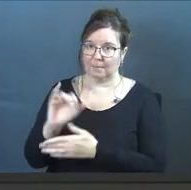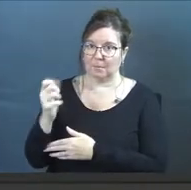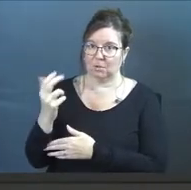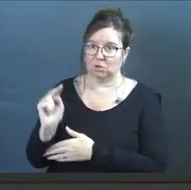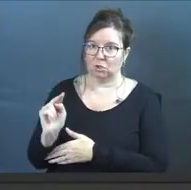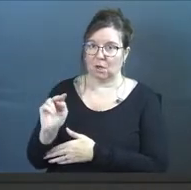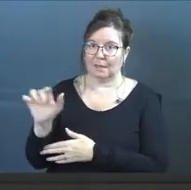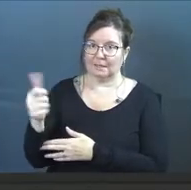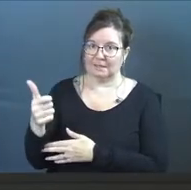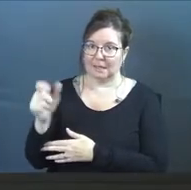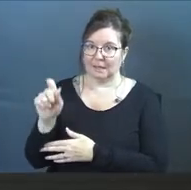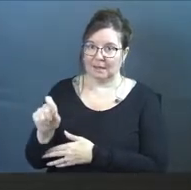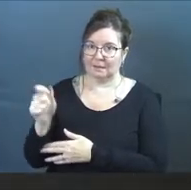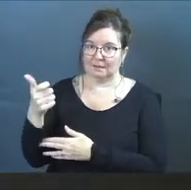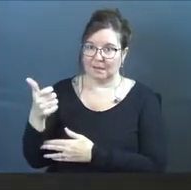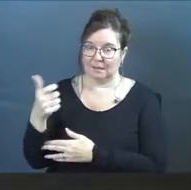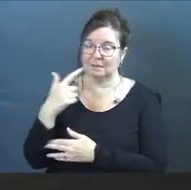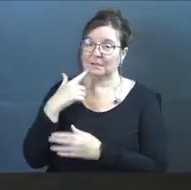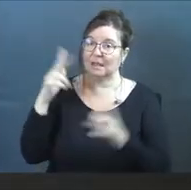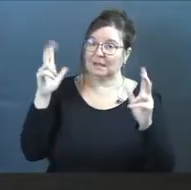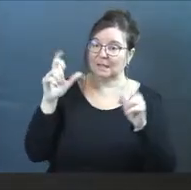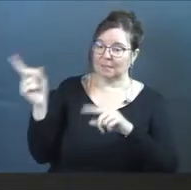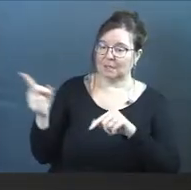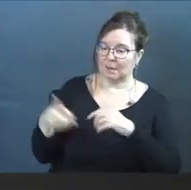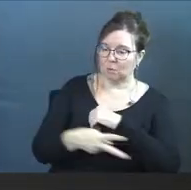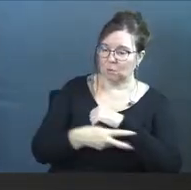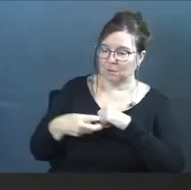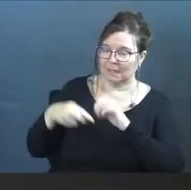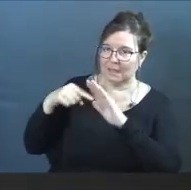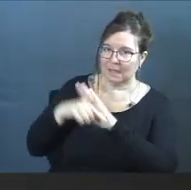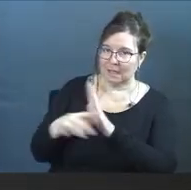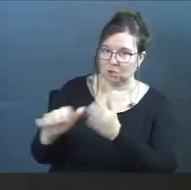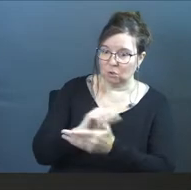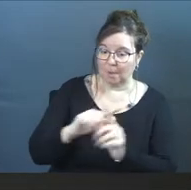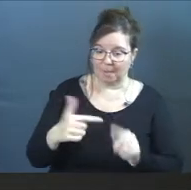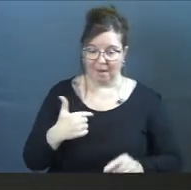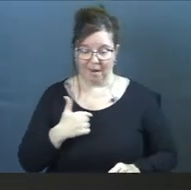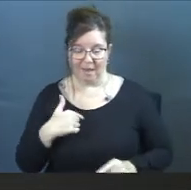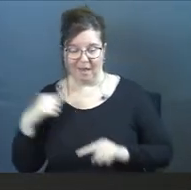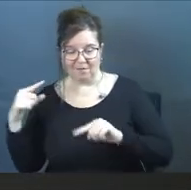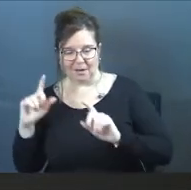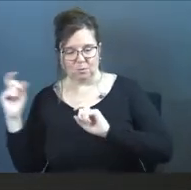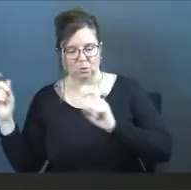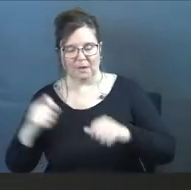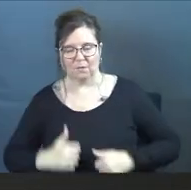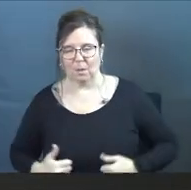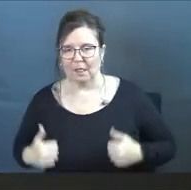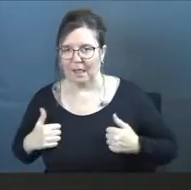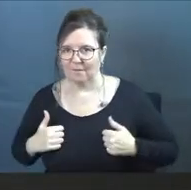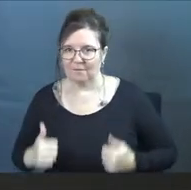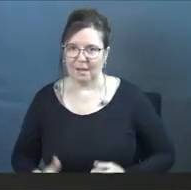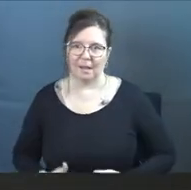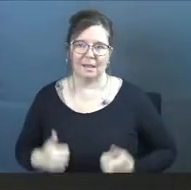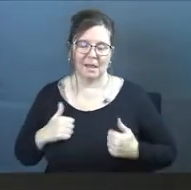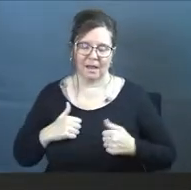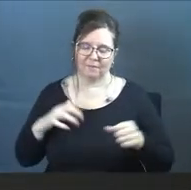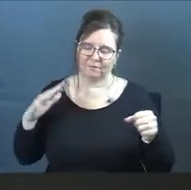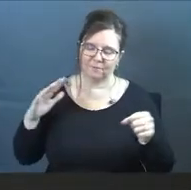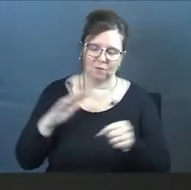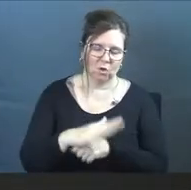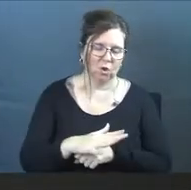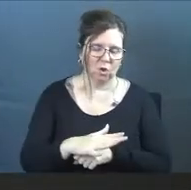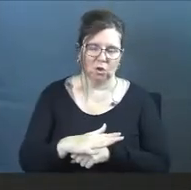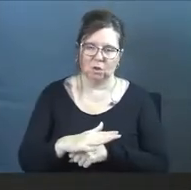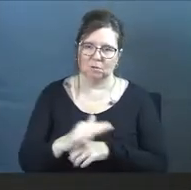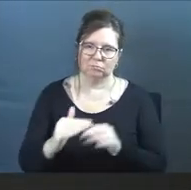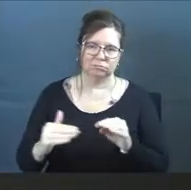10, verse 10. And it says this, that the devil comes to steal, kill, and destroy, but I have come to give you life and life to the